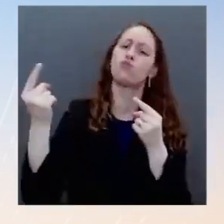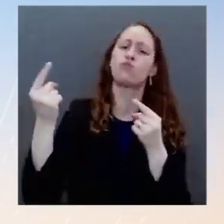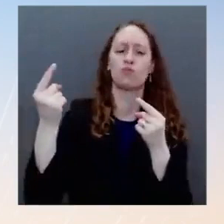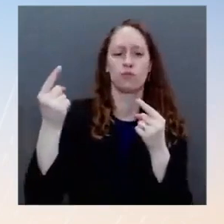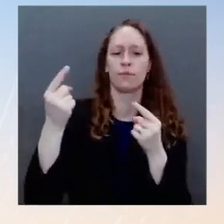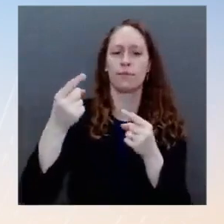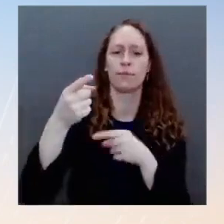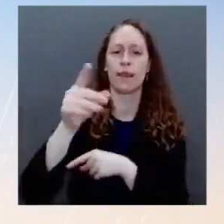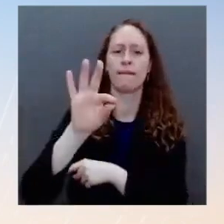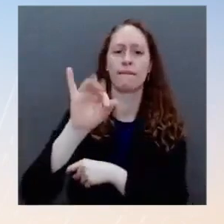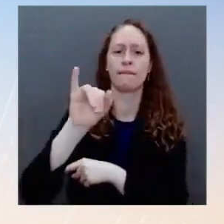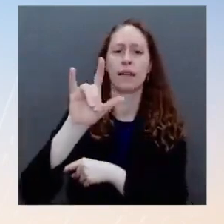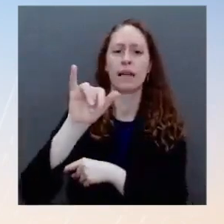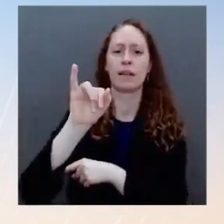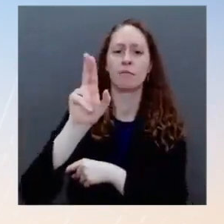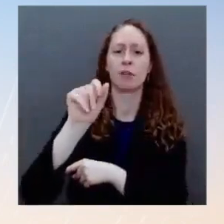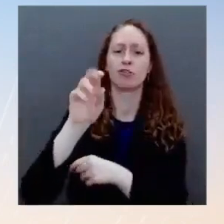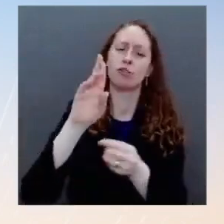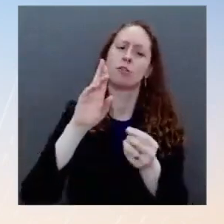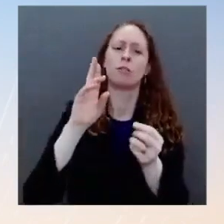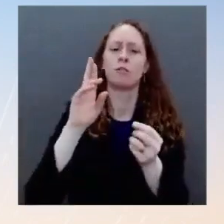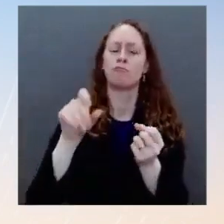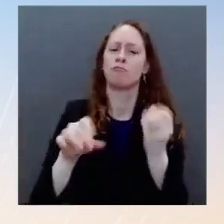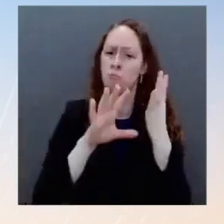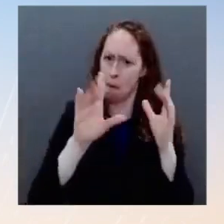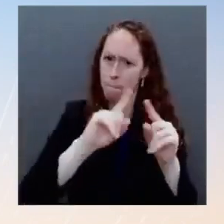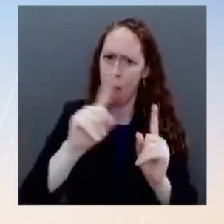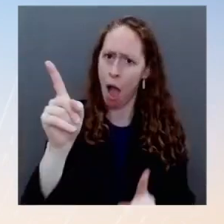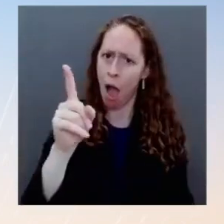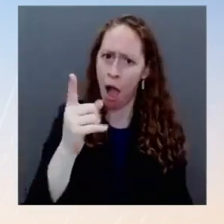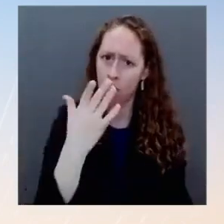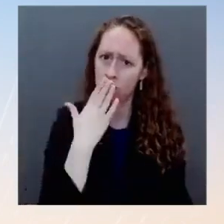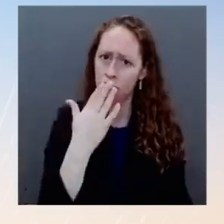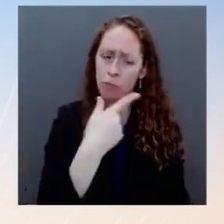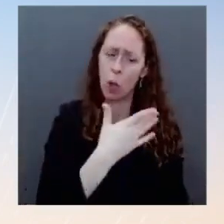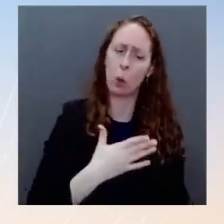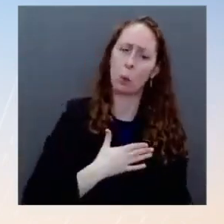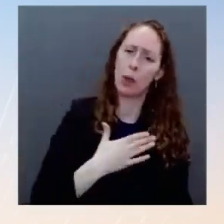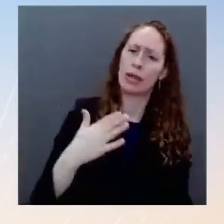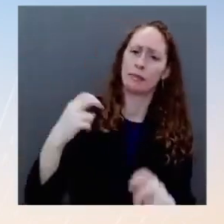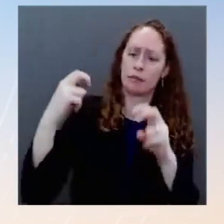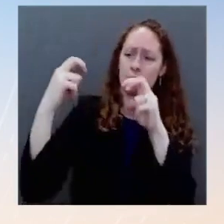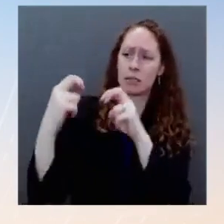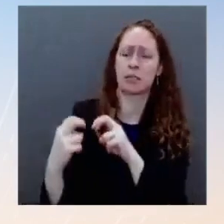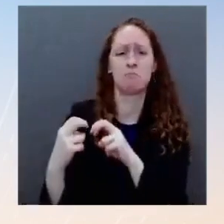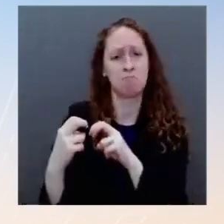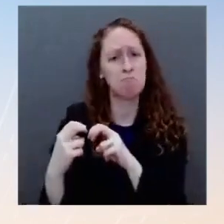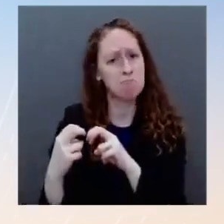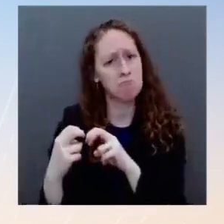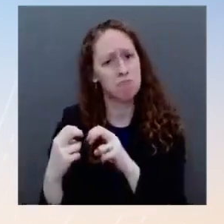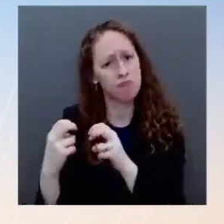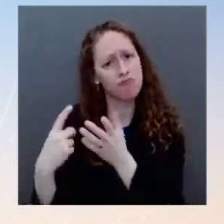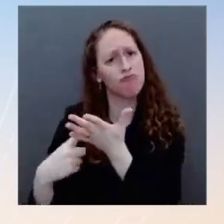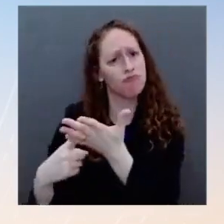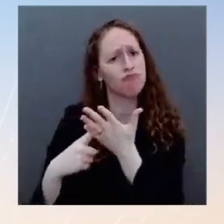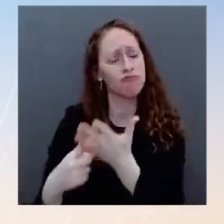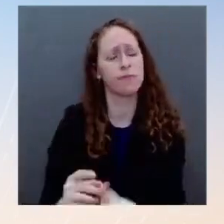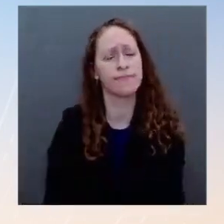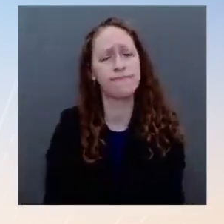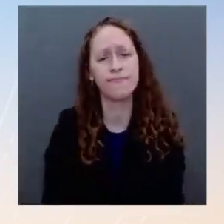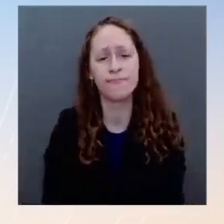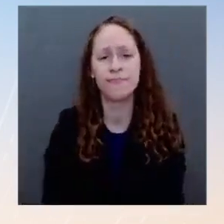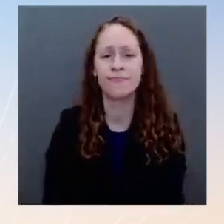the Supreme Court has chosen to block common-sense life-saving requirements for employees. We're, of course, immensely disappointed by that decision.